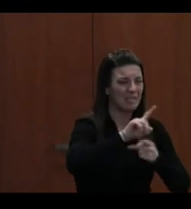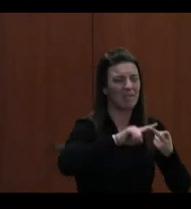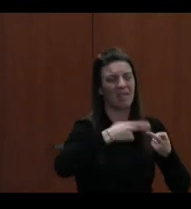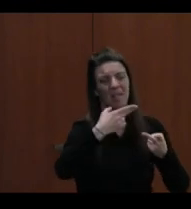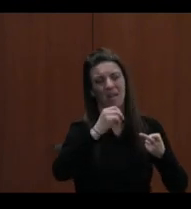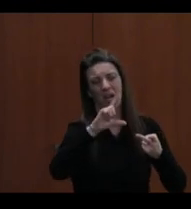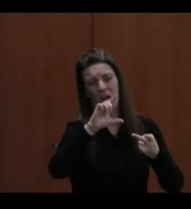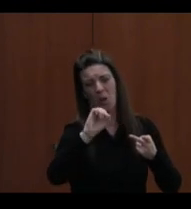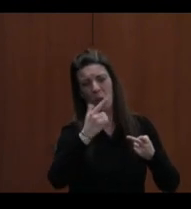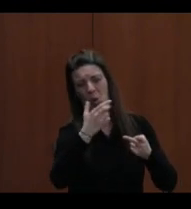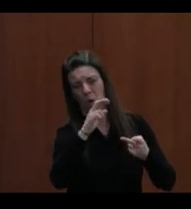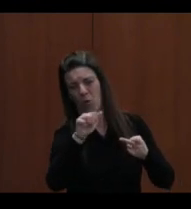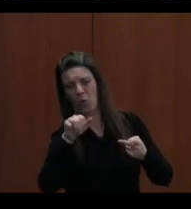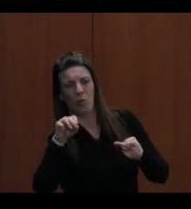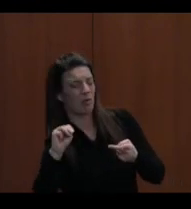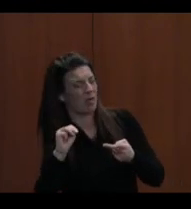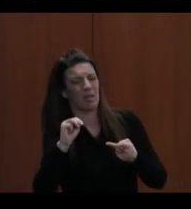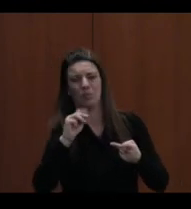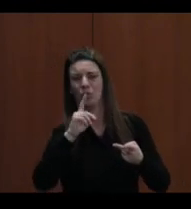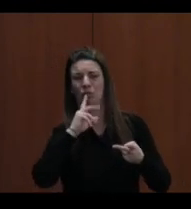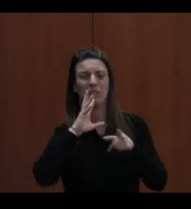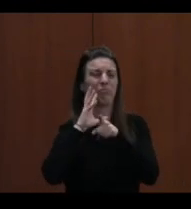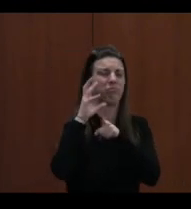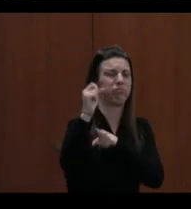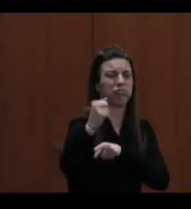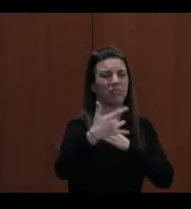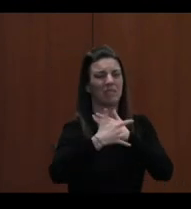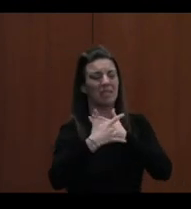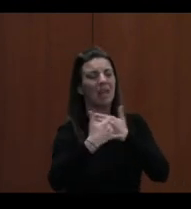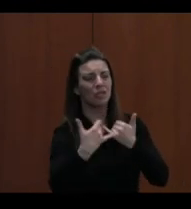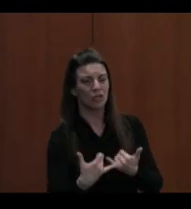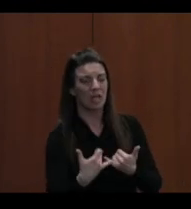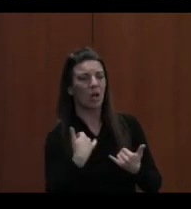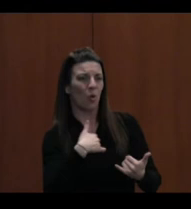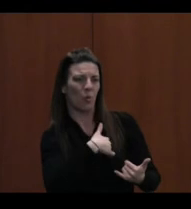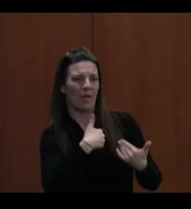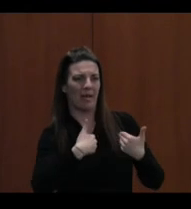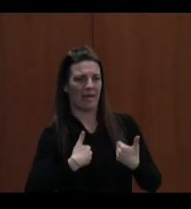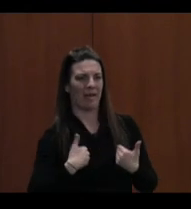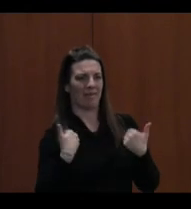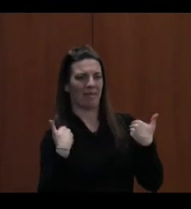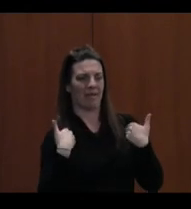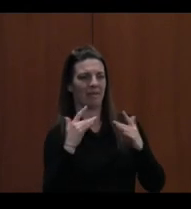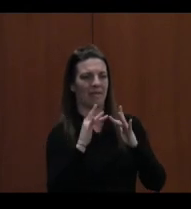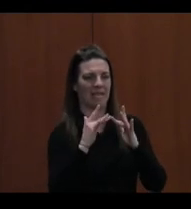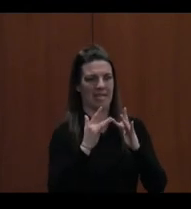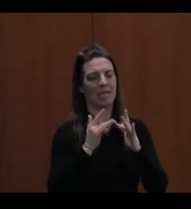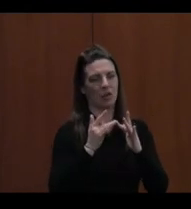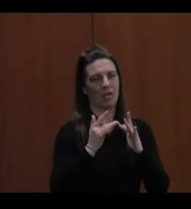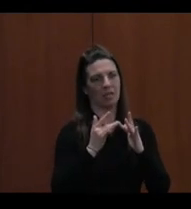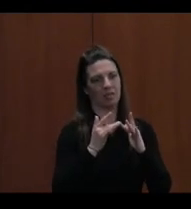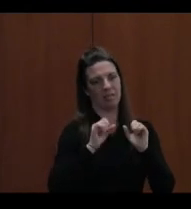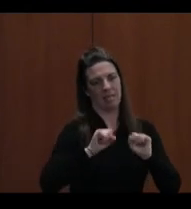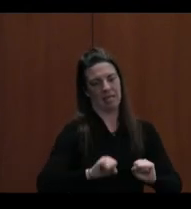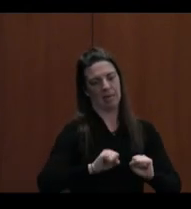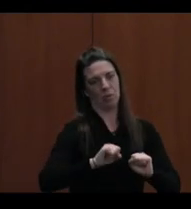of things that are happening out there and the kids need to have the, we have to have the bandwidth that will support that as they come to be.